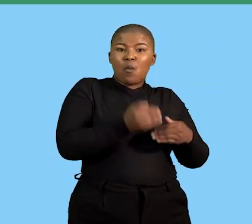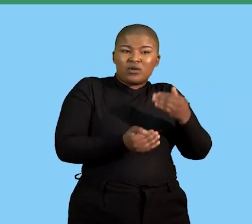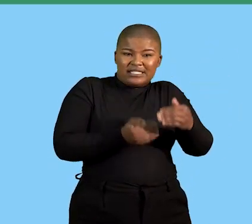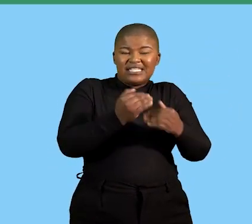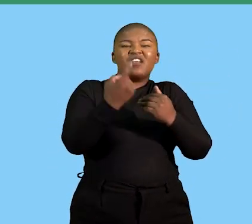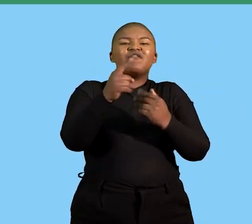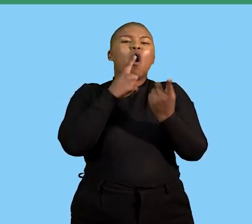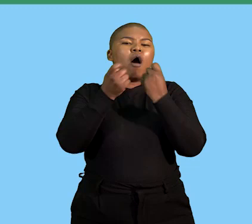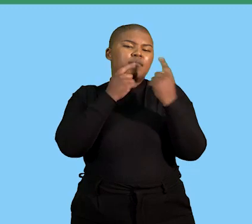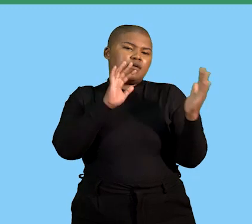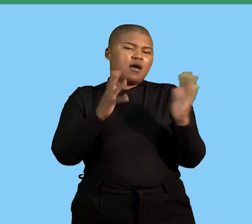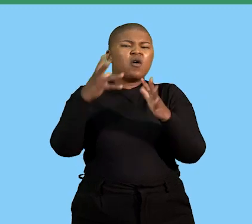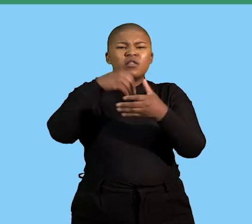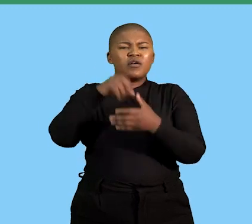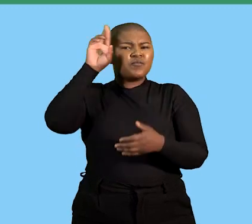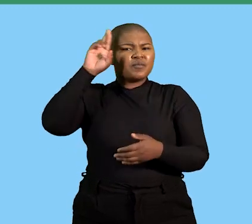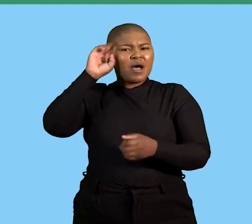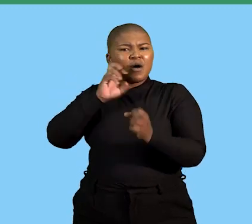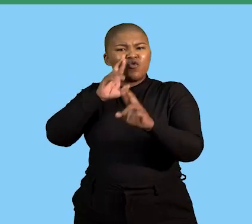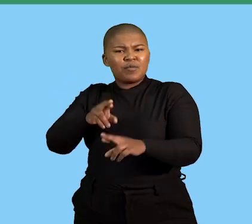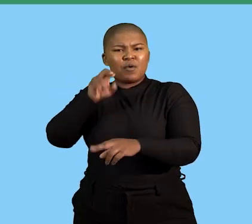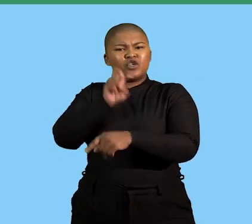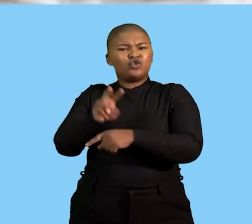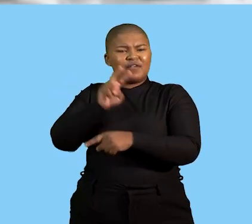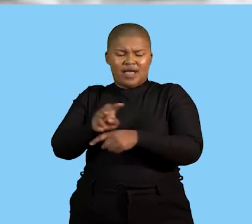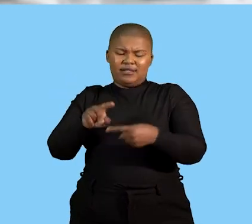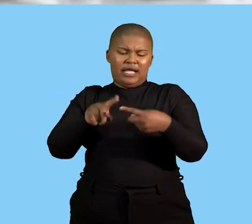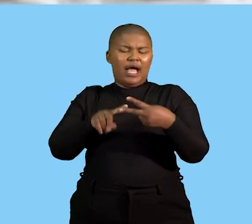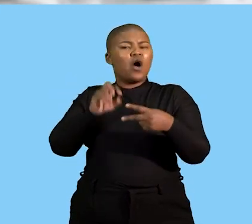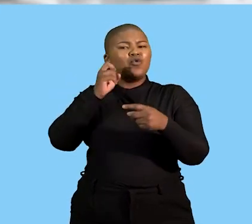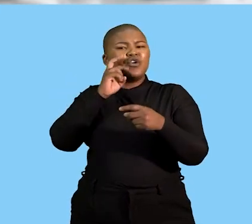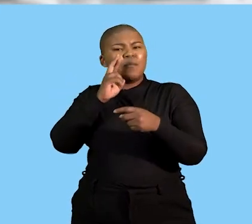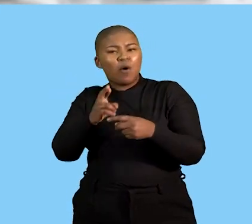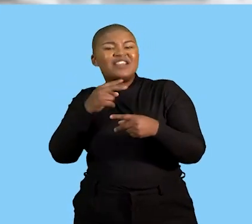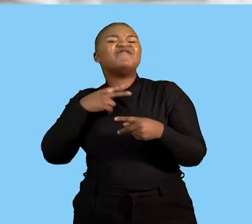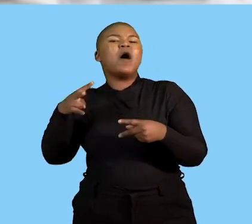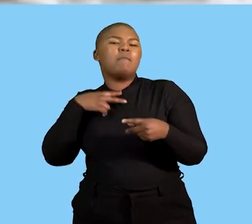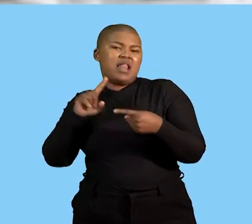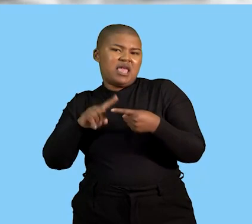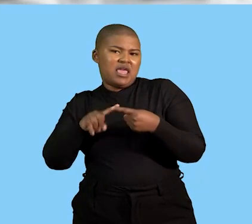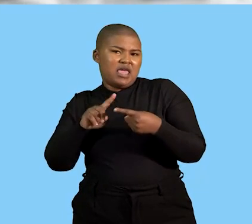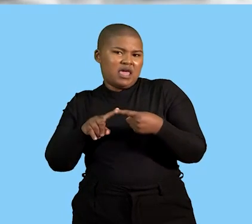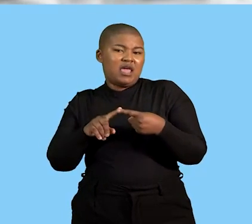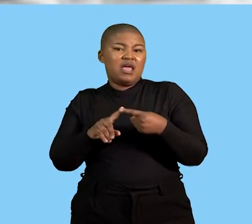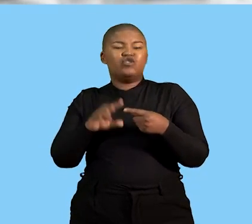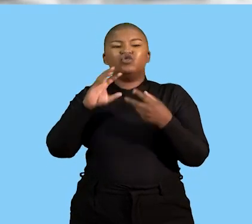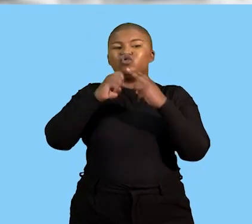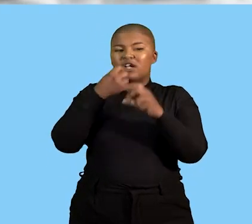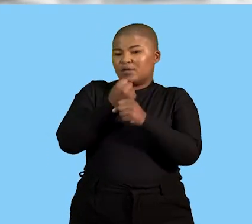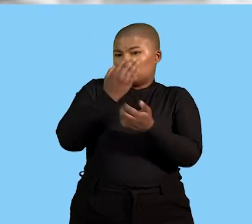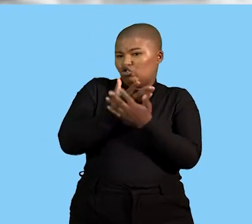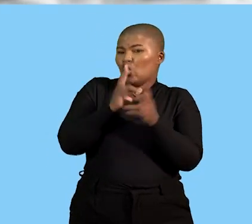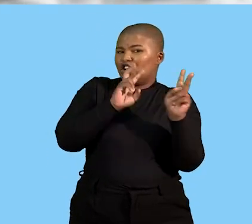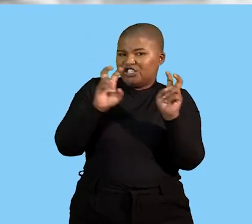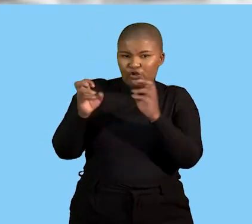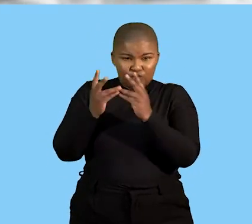talked about the grievance procedure which included reporting to the supervisor verbally and getting the issue or trying